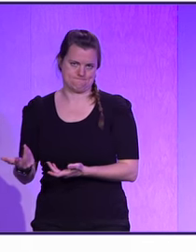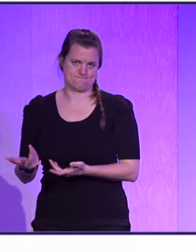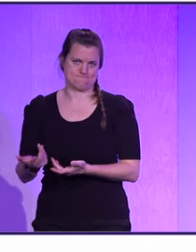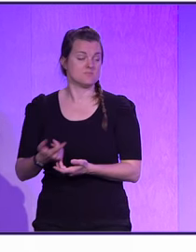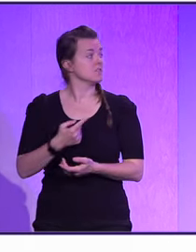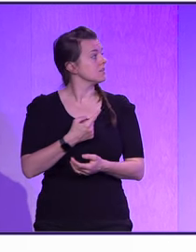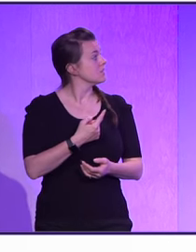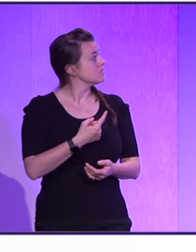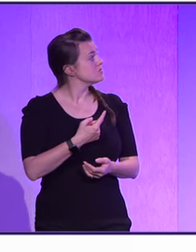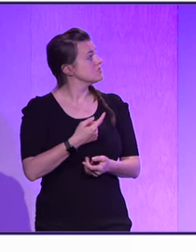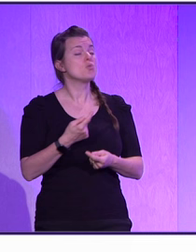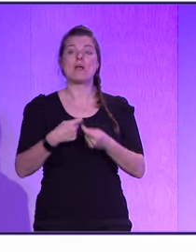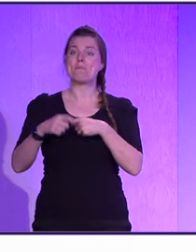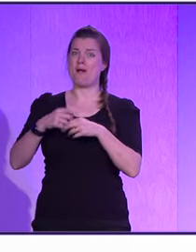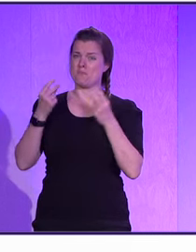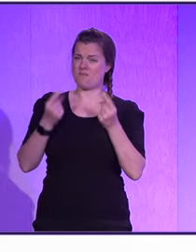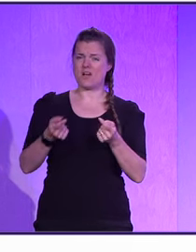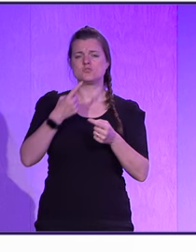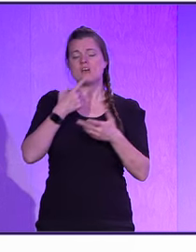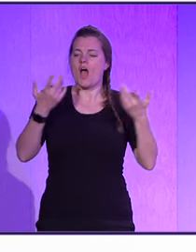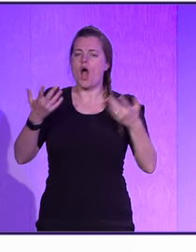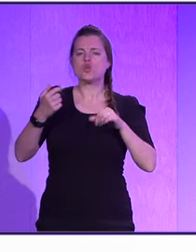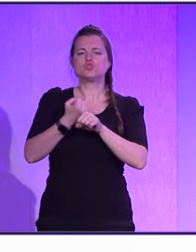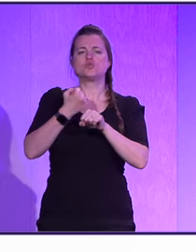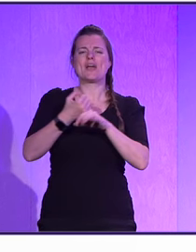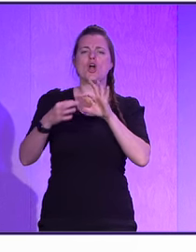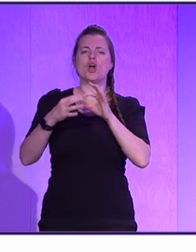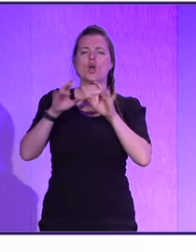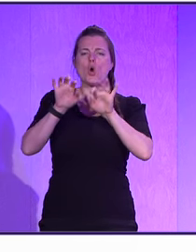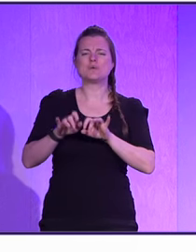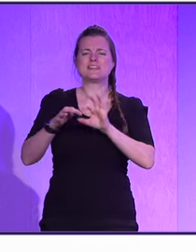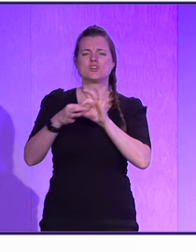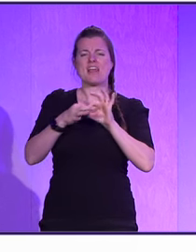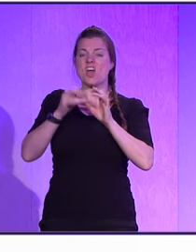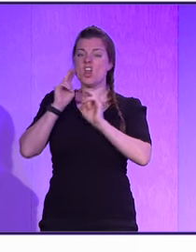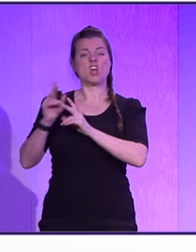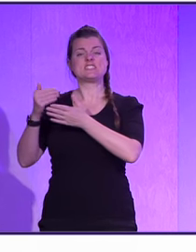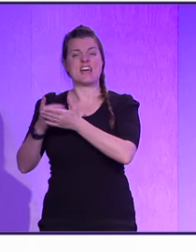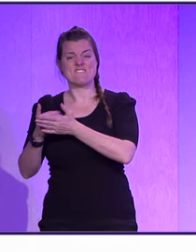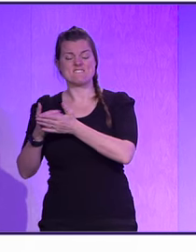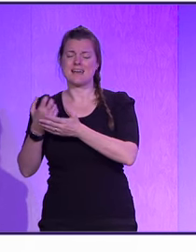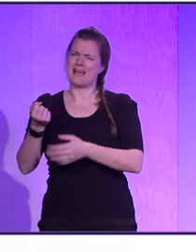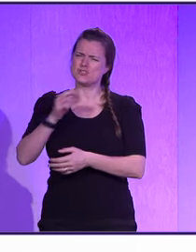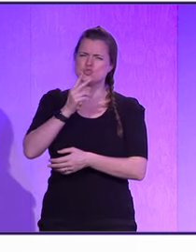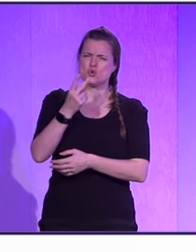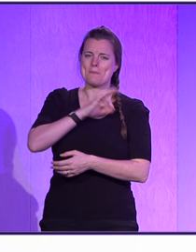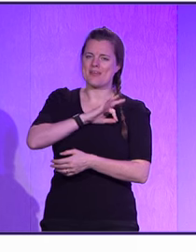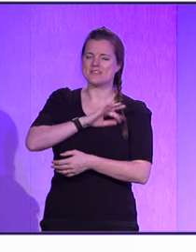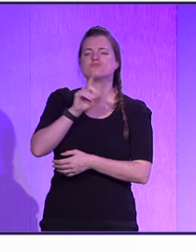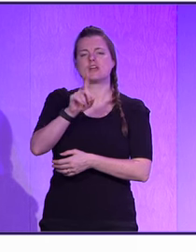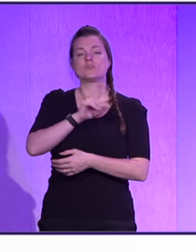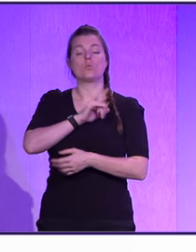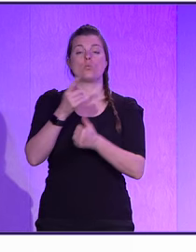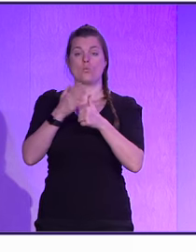It even goes as fast as, oh, you're doing this coding together, oh, this looks like knowledge, which is safe. It has two benefits.